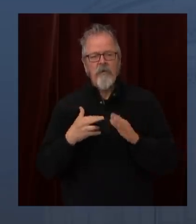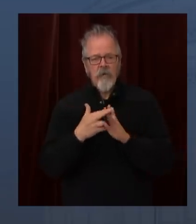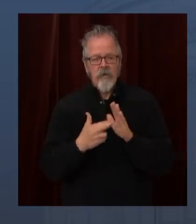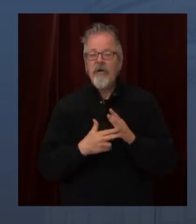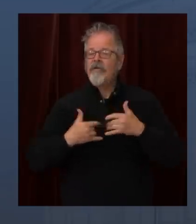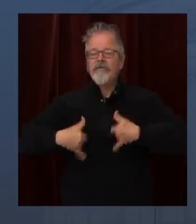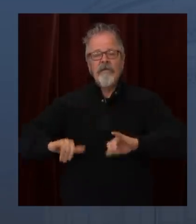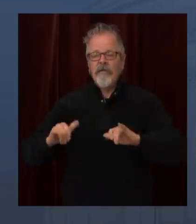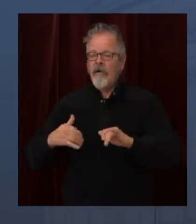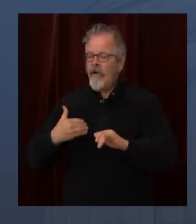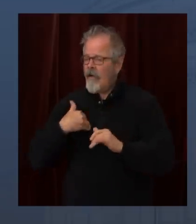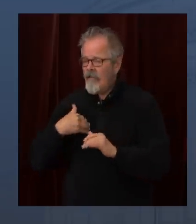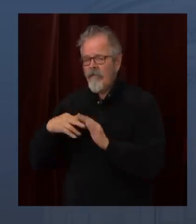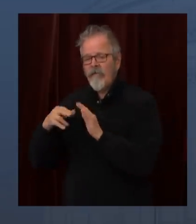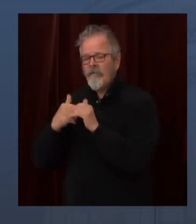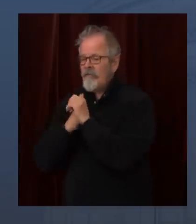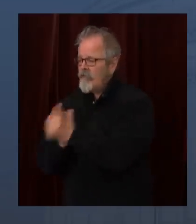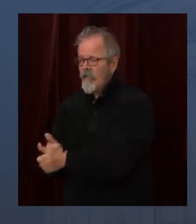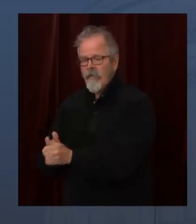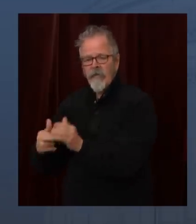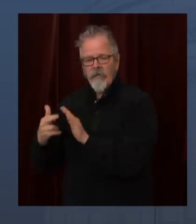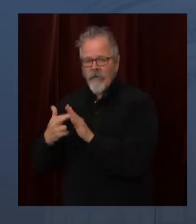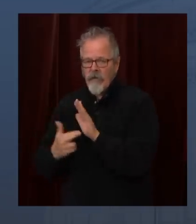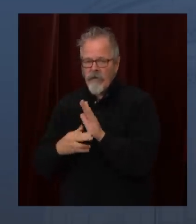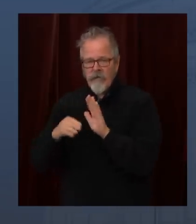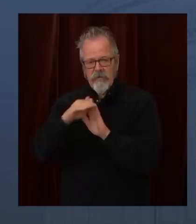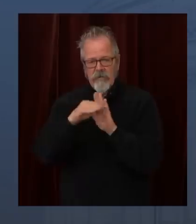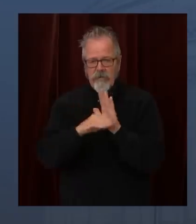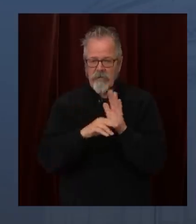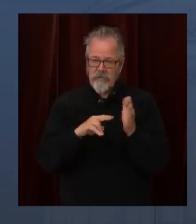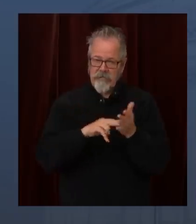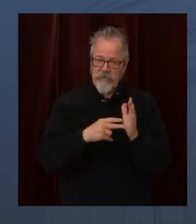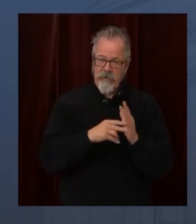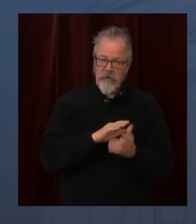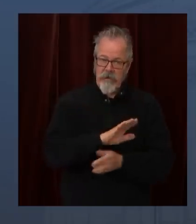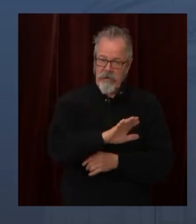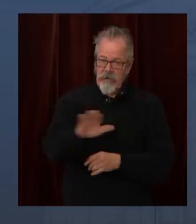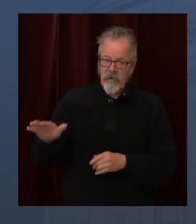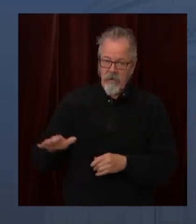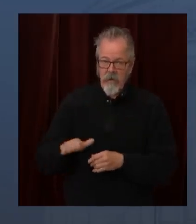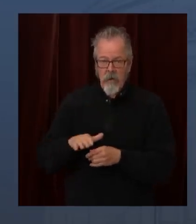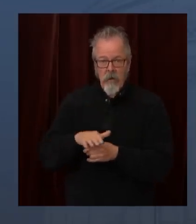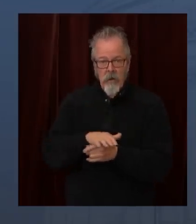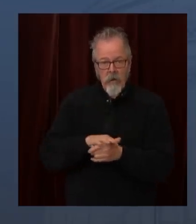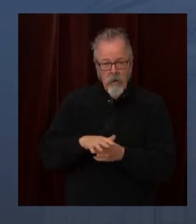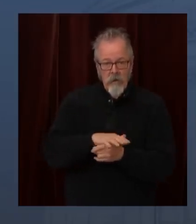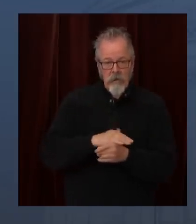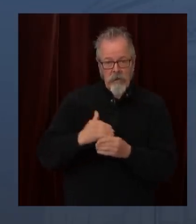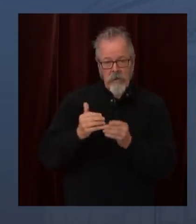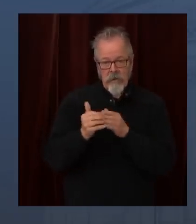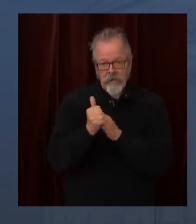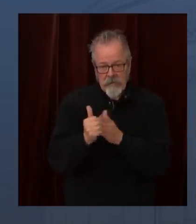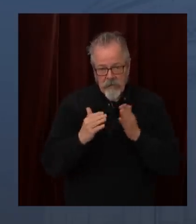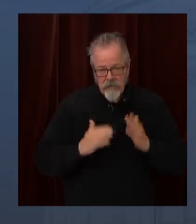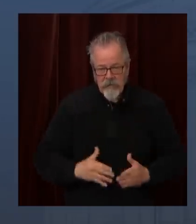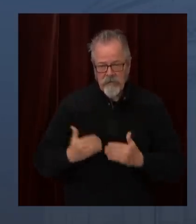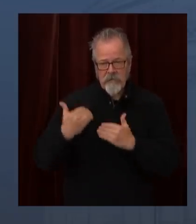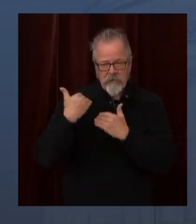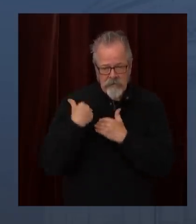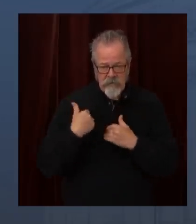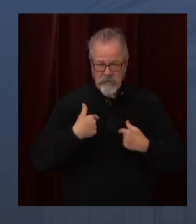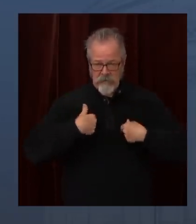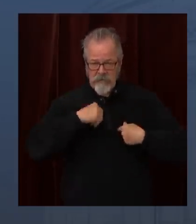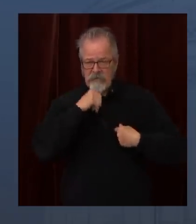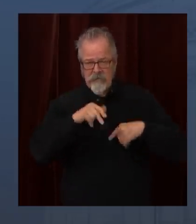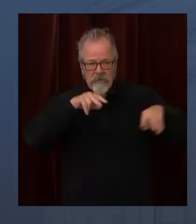take on that responsibility, we expect that they'll do so in a very careful and thoughtful way and follow the guidance to keep their